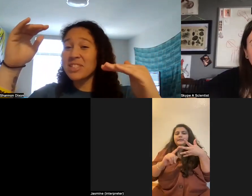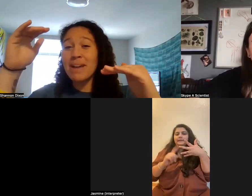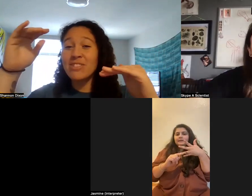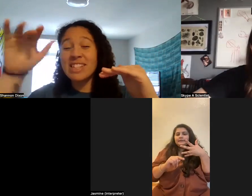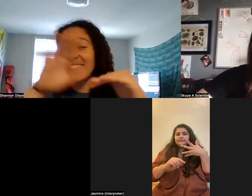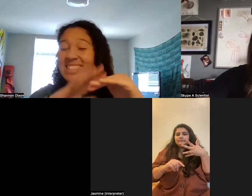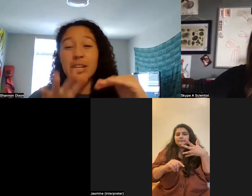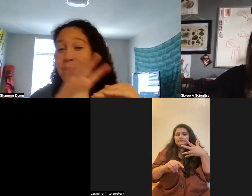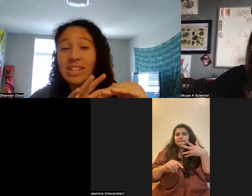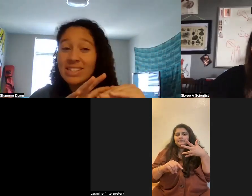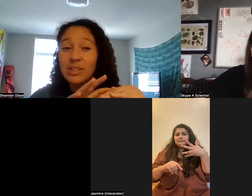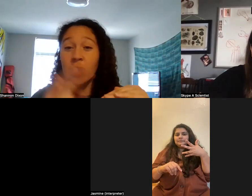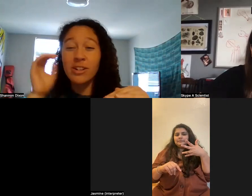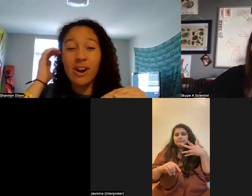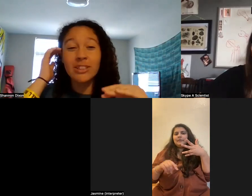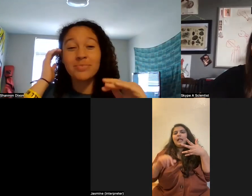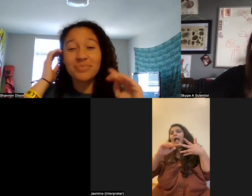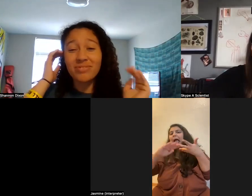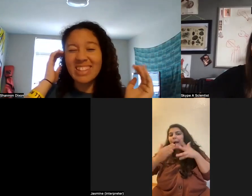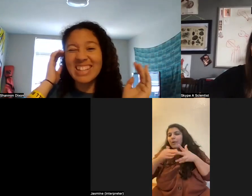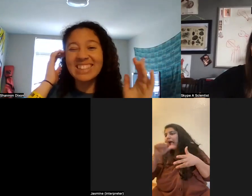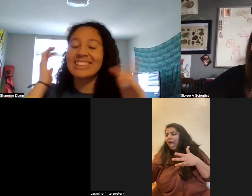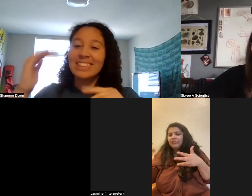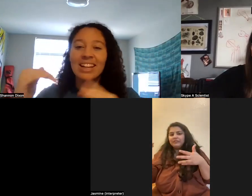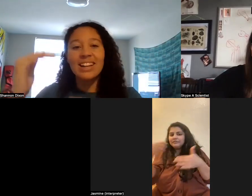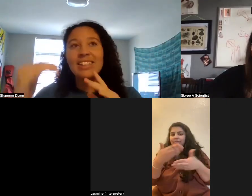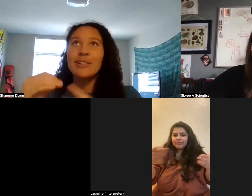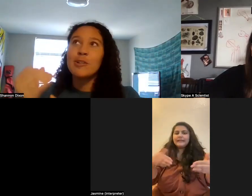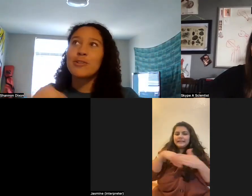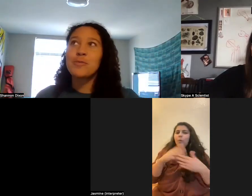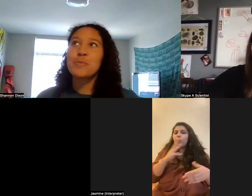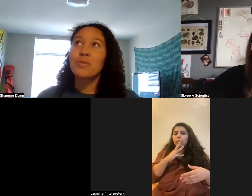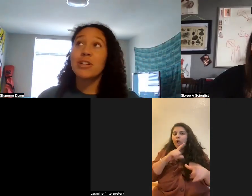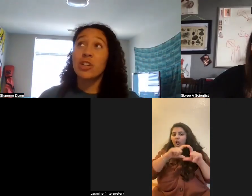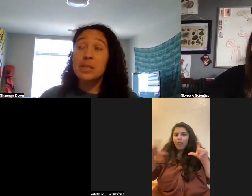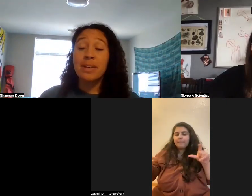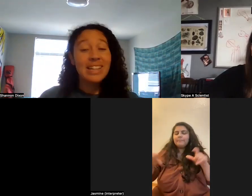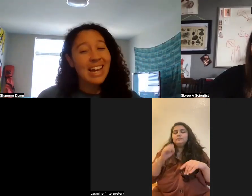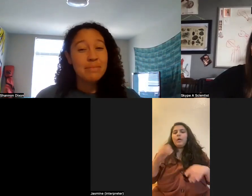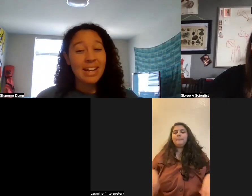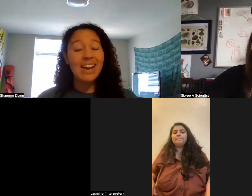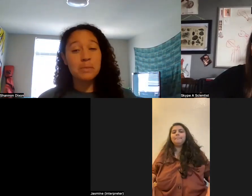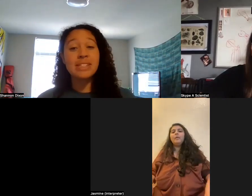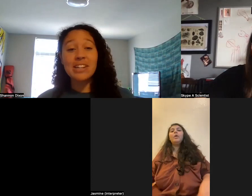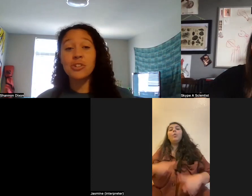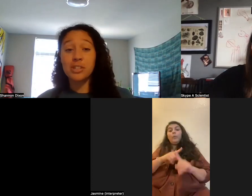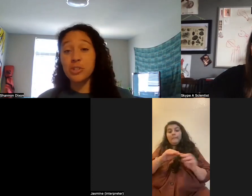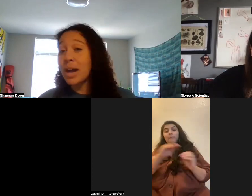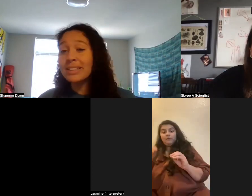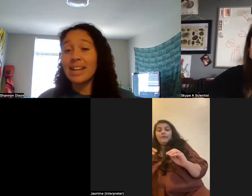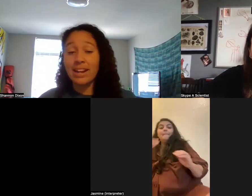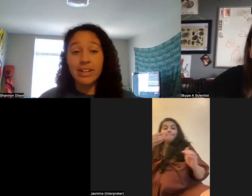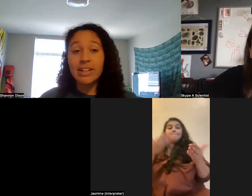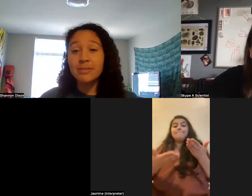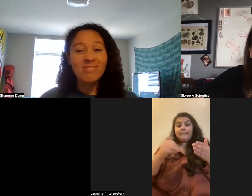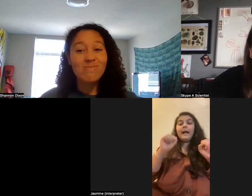like symbiodyniaceae communities in the water column. Like, so when you're transplanting, yeah, it might have the potential to